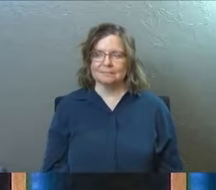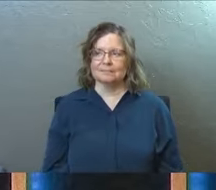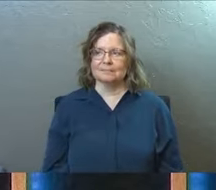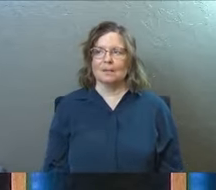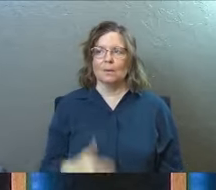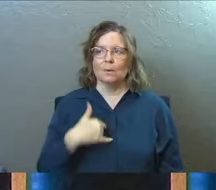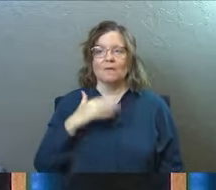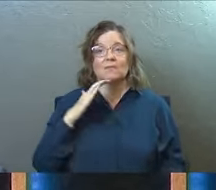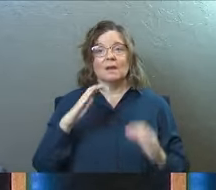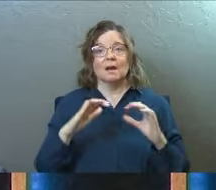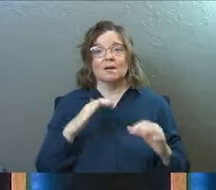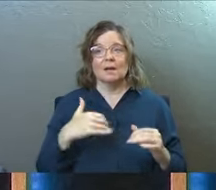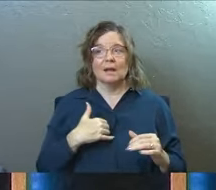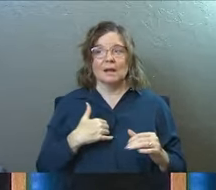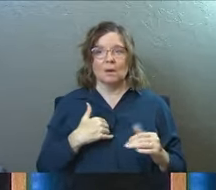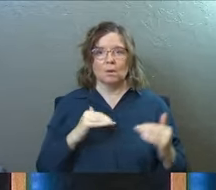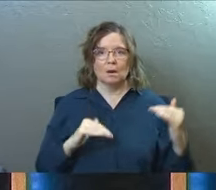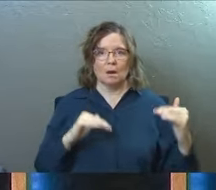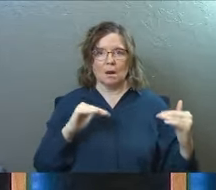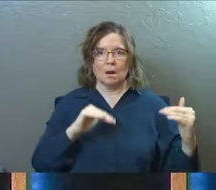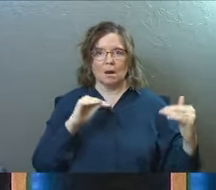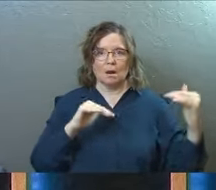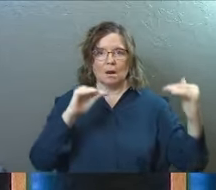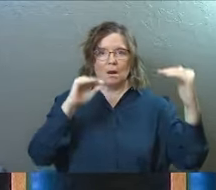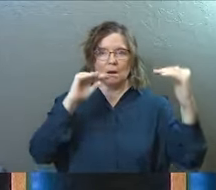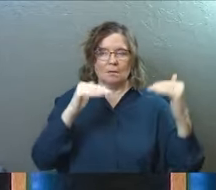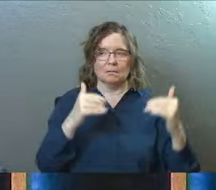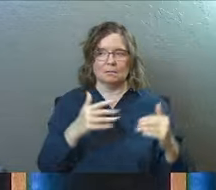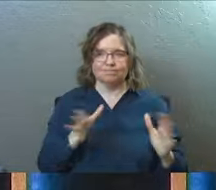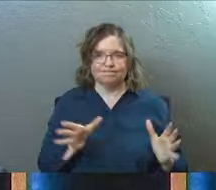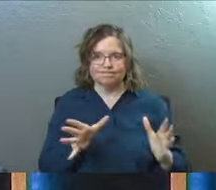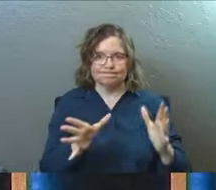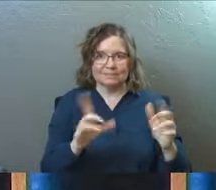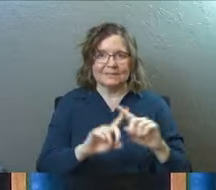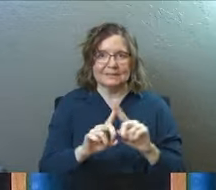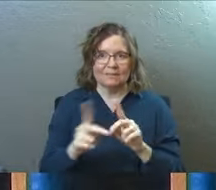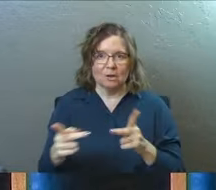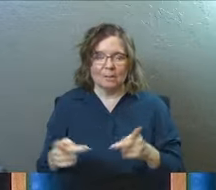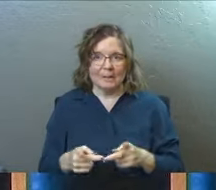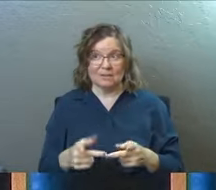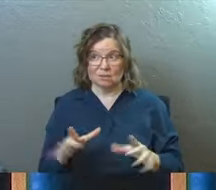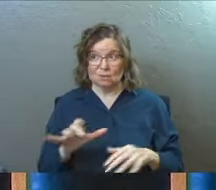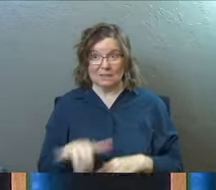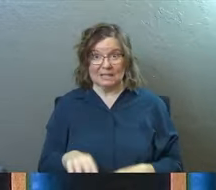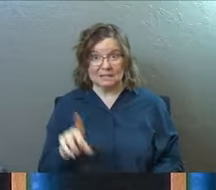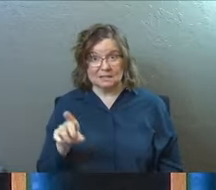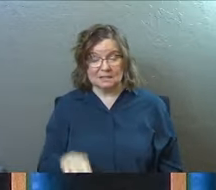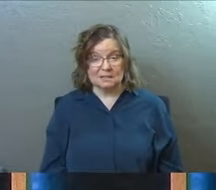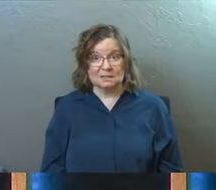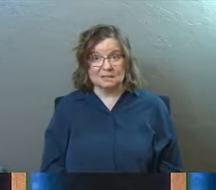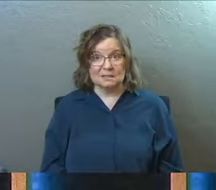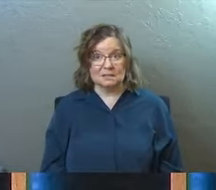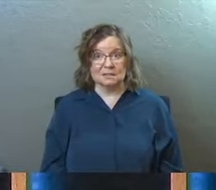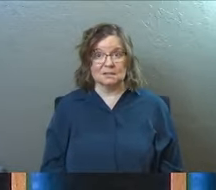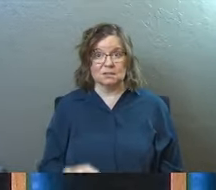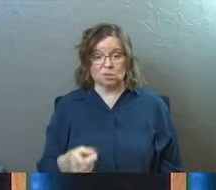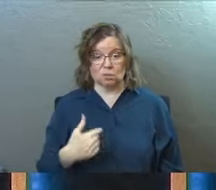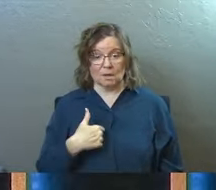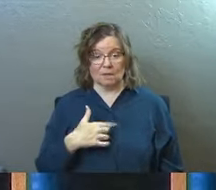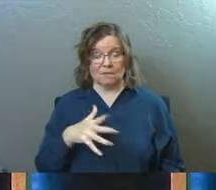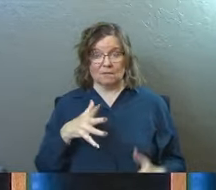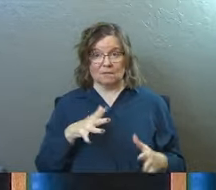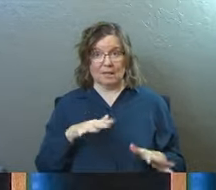And we're having this conversation and I'm posturing and I'm driving the conversation into different places. Do you ever do this? Do you ever